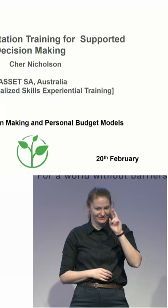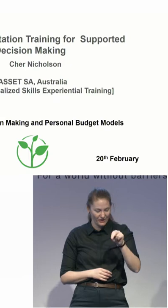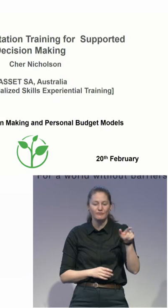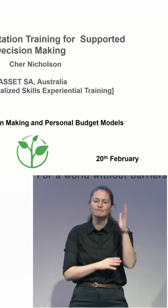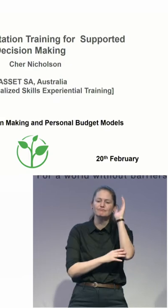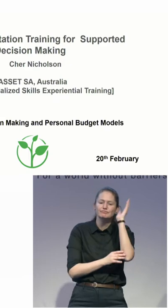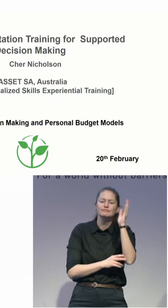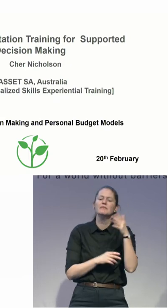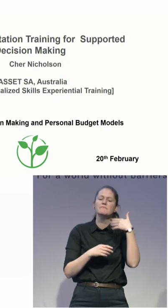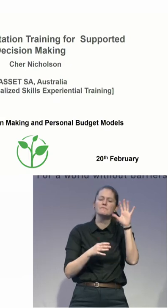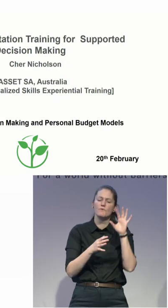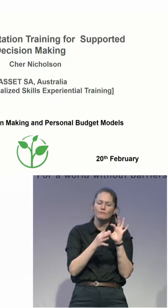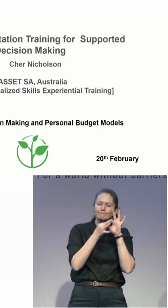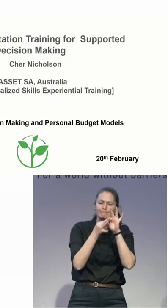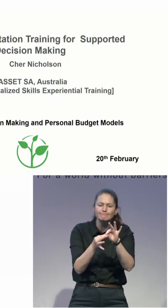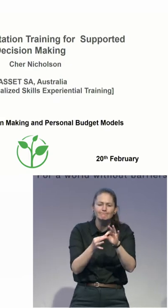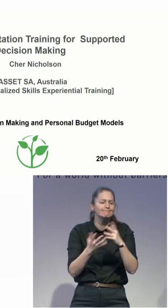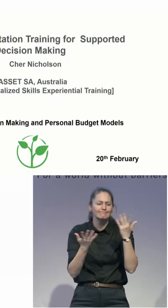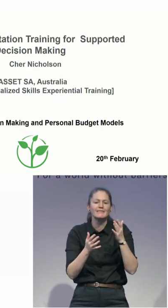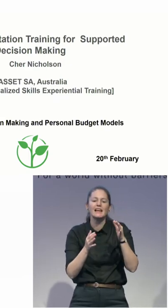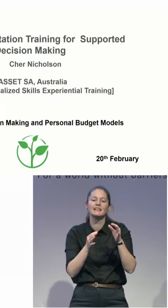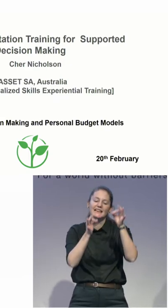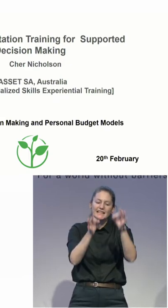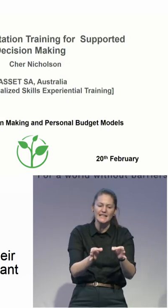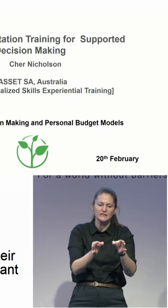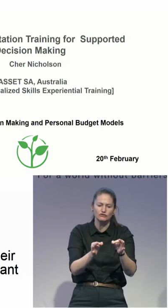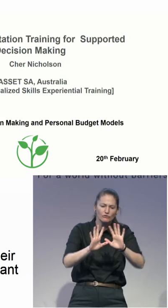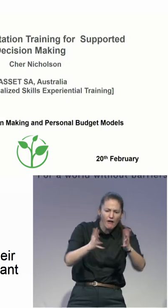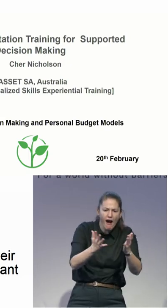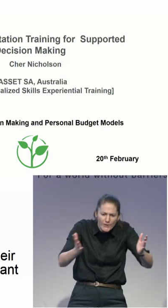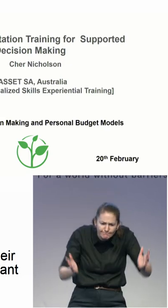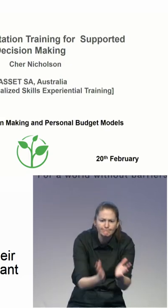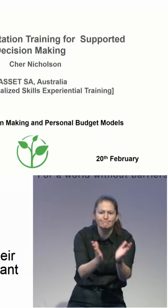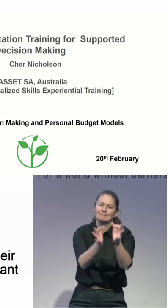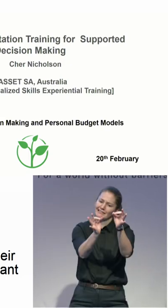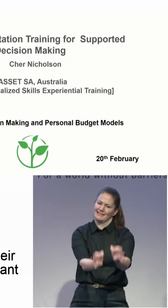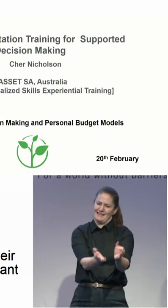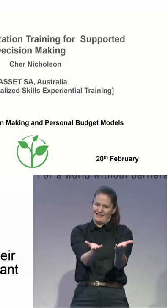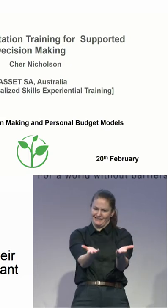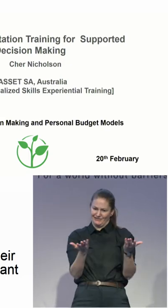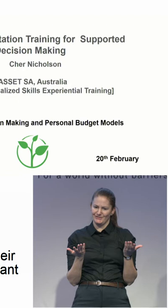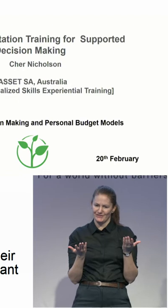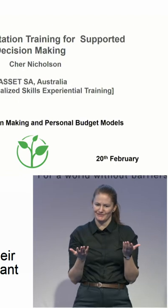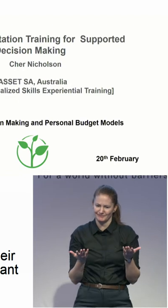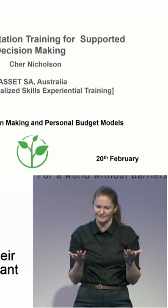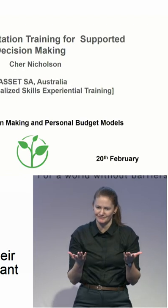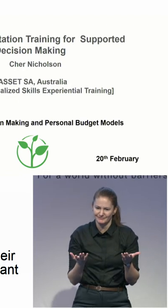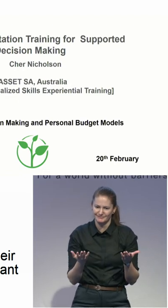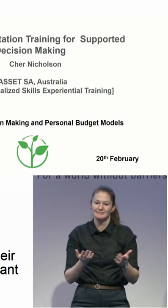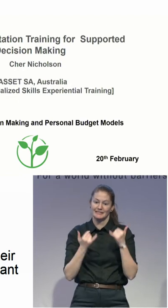also important international scaling up going on. So we are curious to learn more. Thank you.